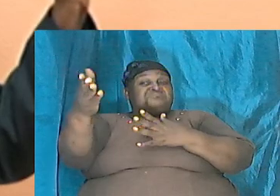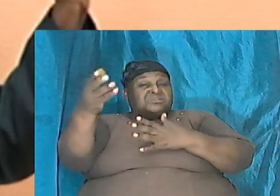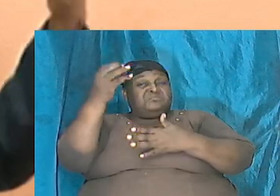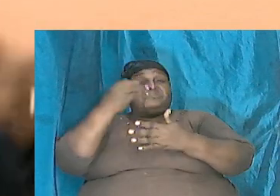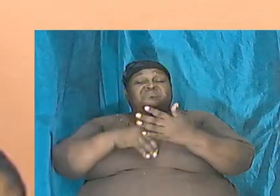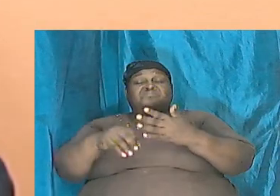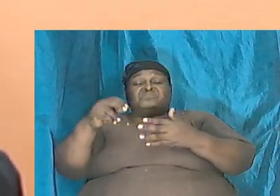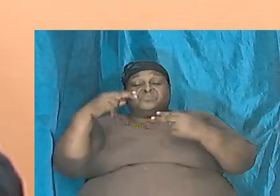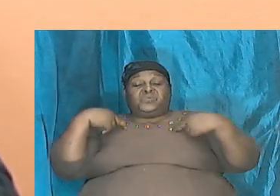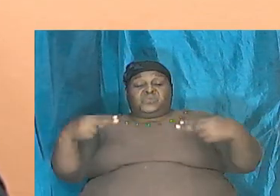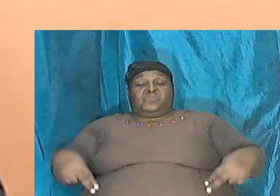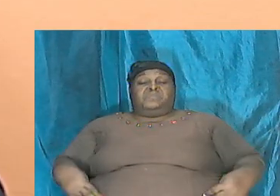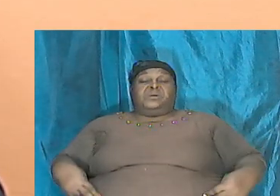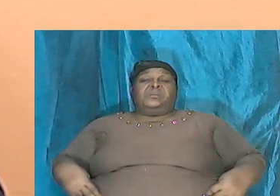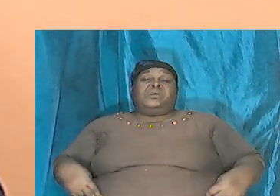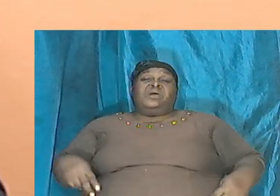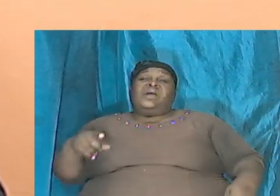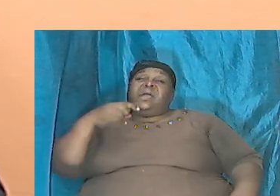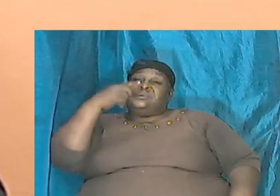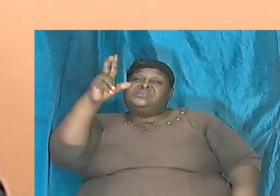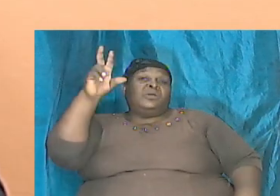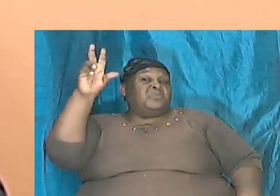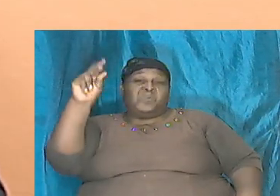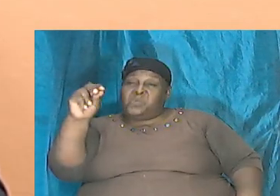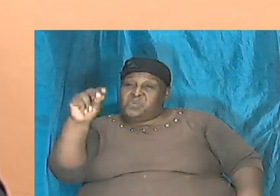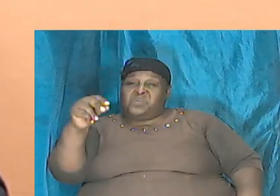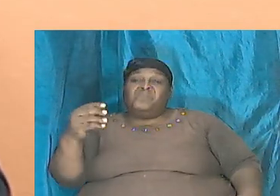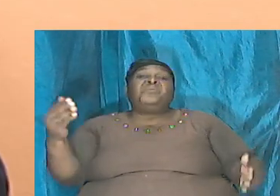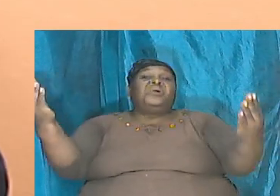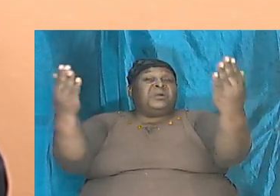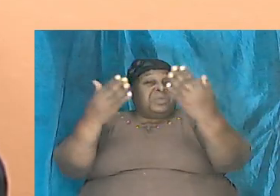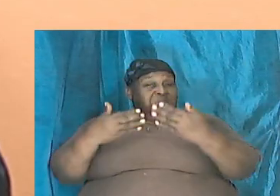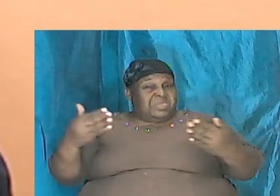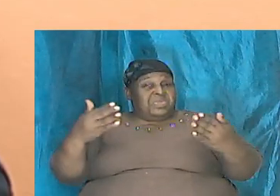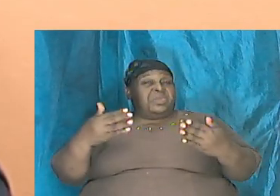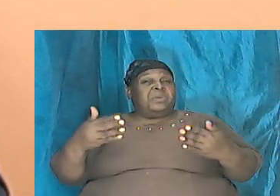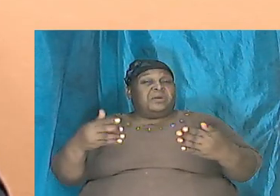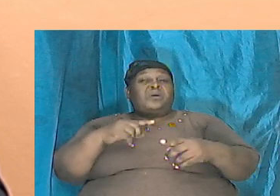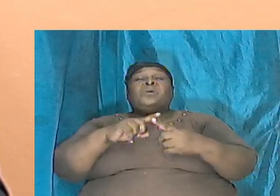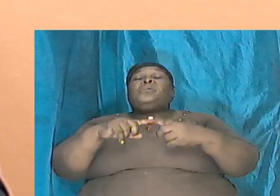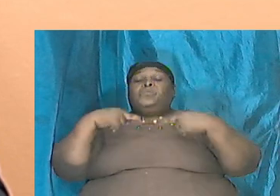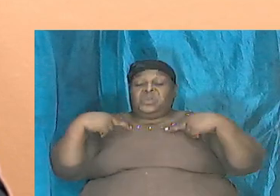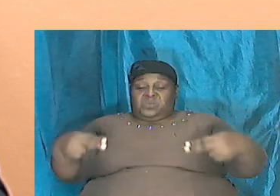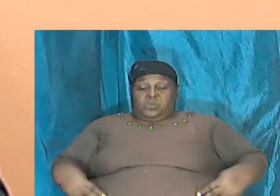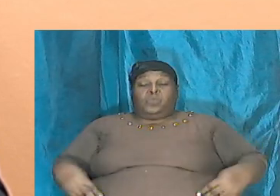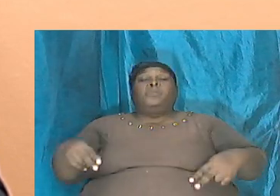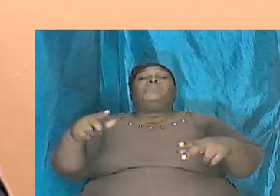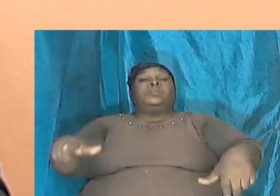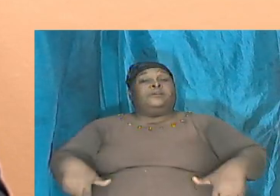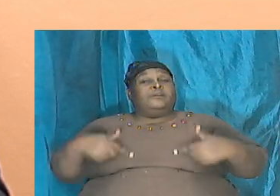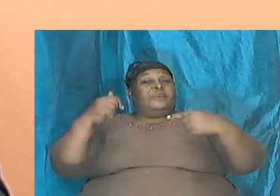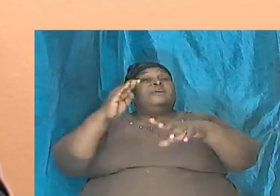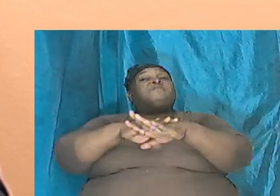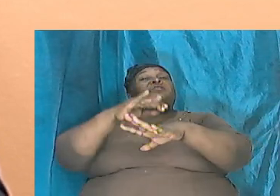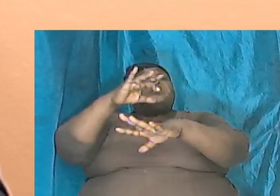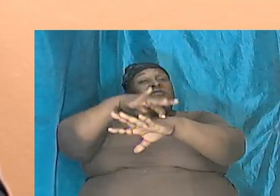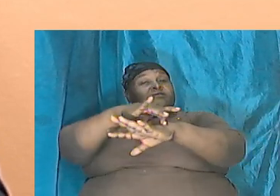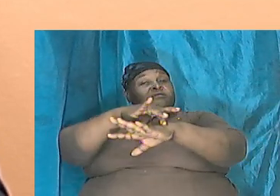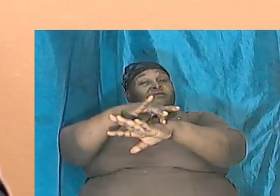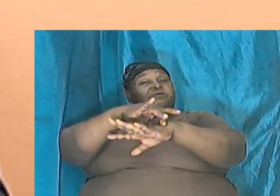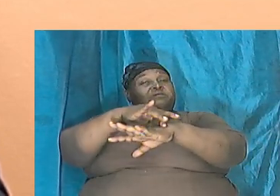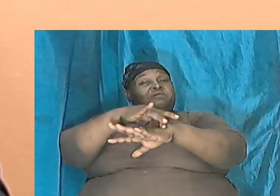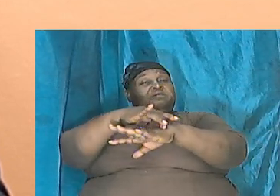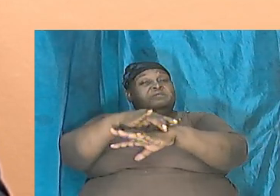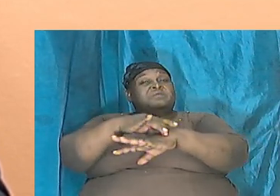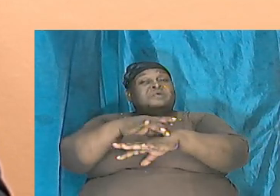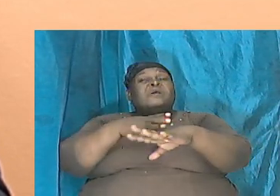humankind I submit to us no they were here when we were here and they were in fact here and